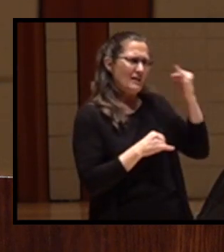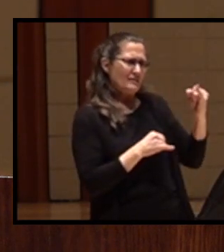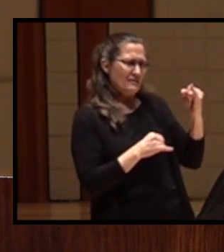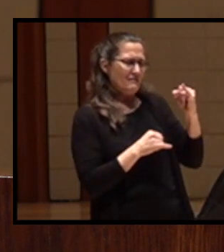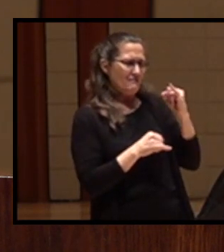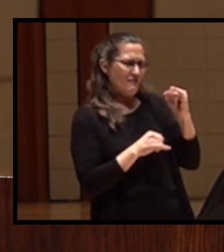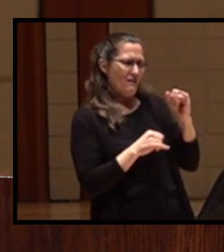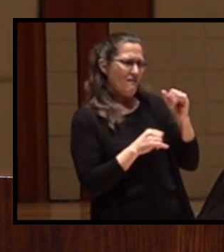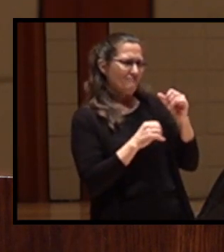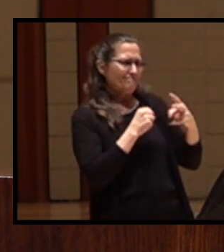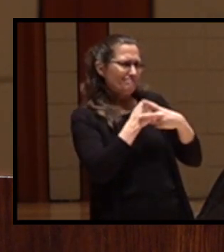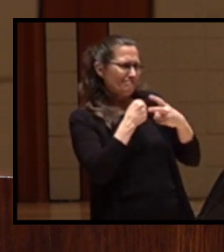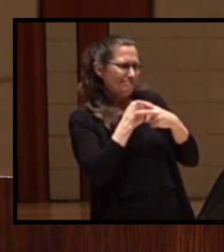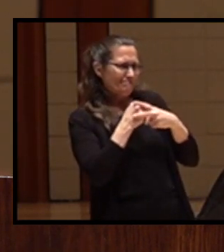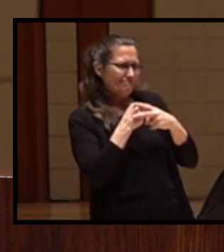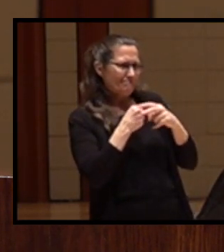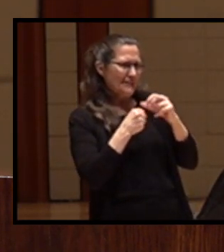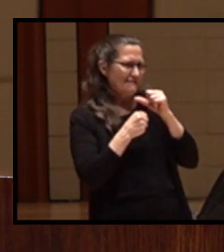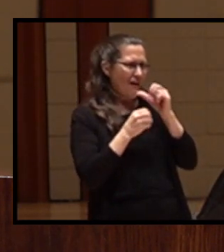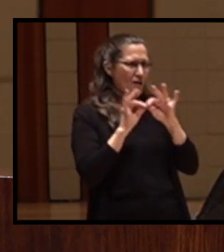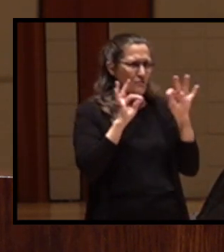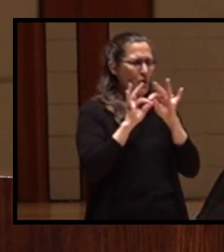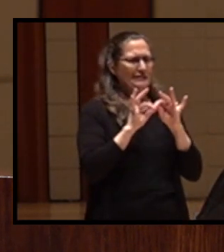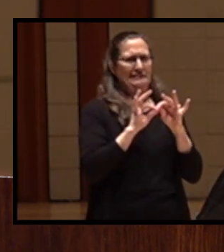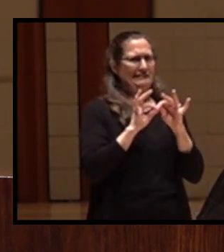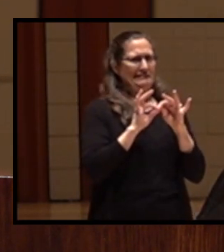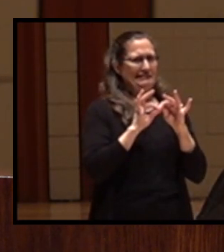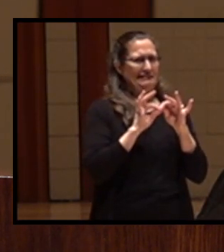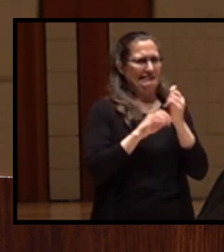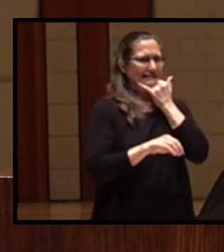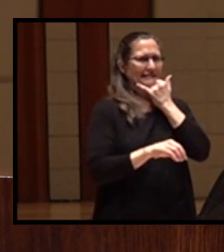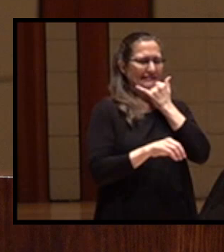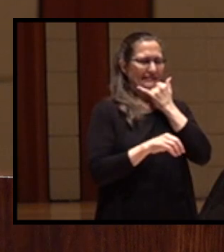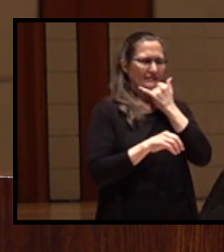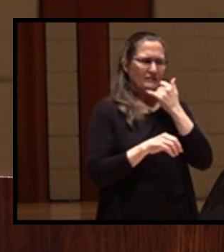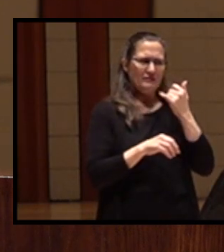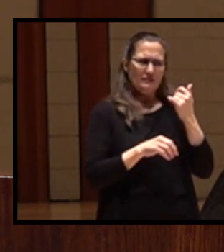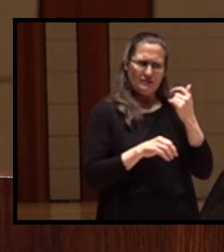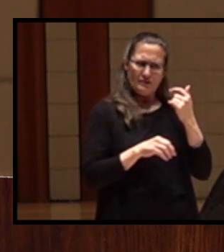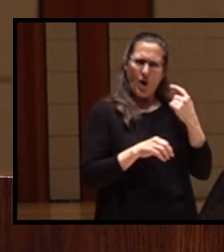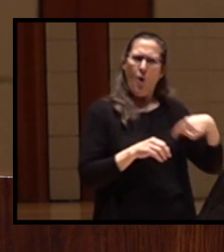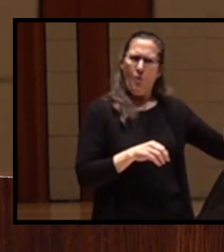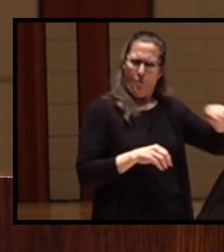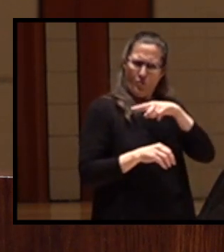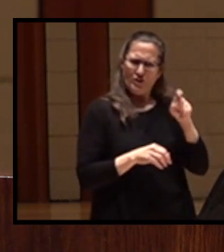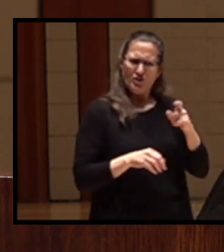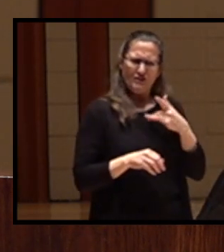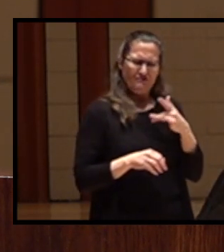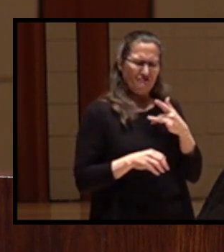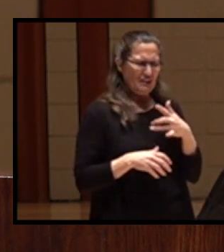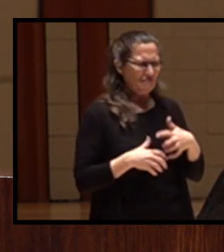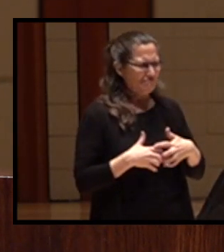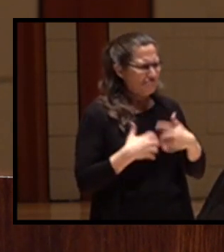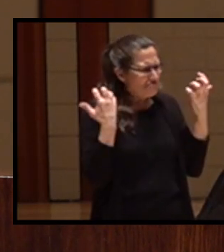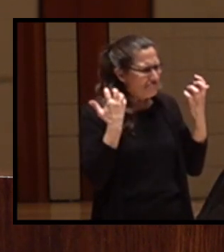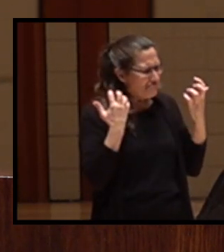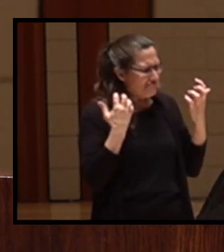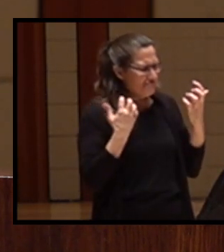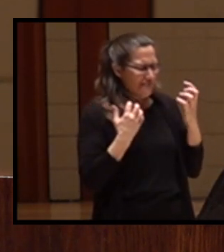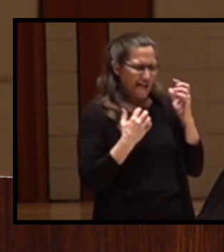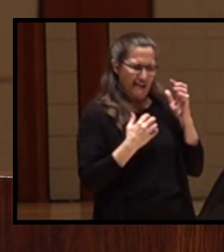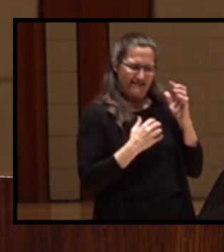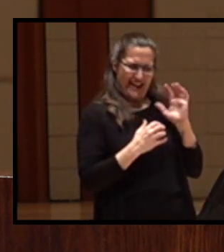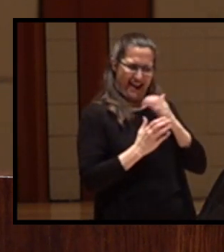to natural resource management. We should all be outraged that this is the status of our law because the